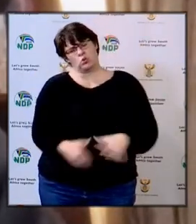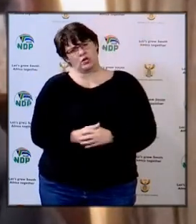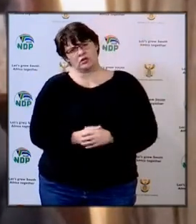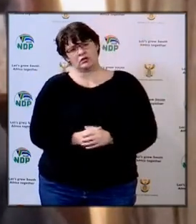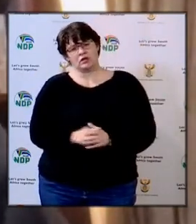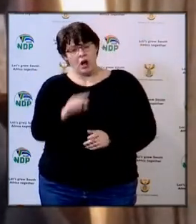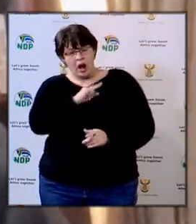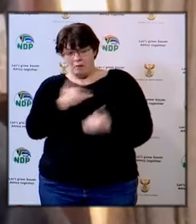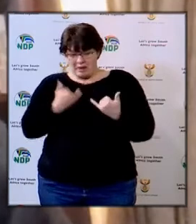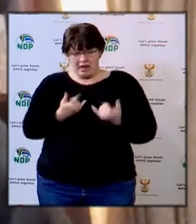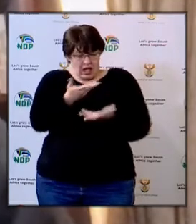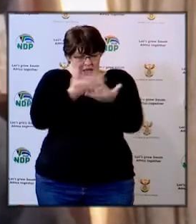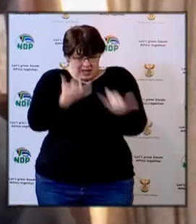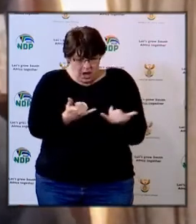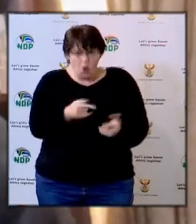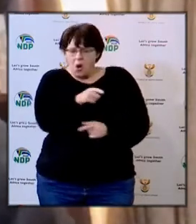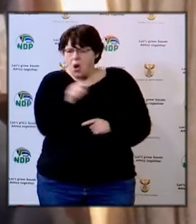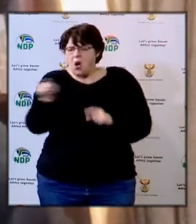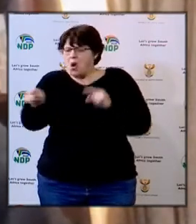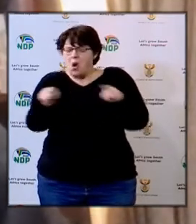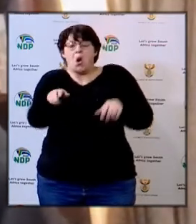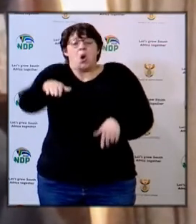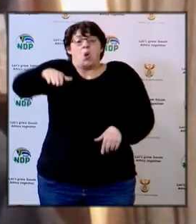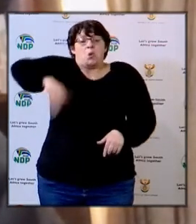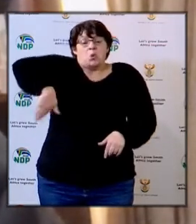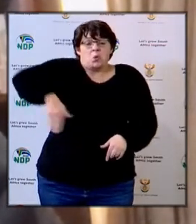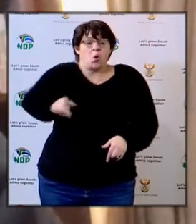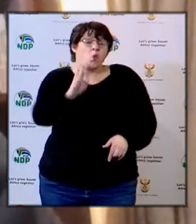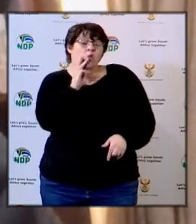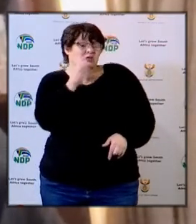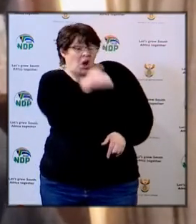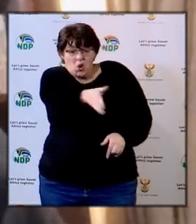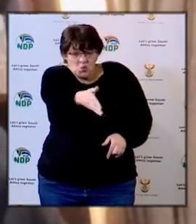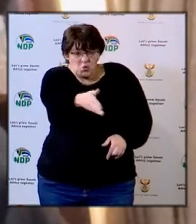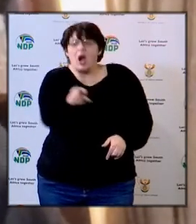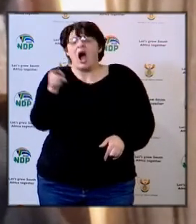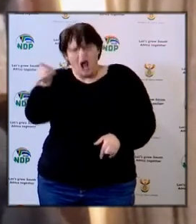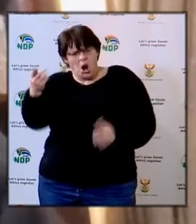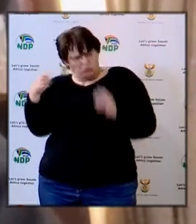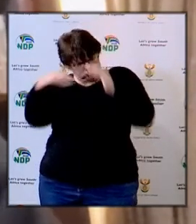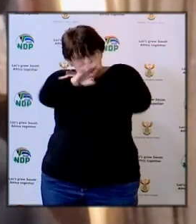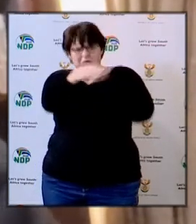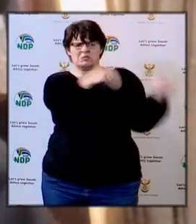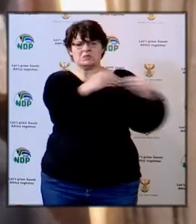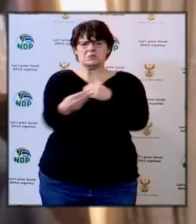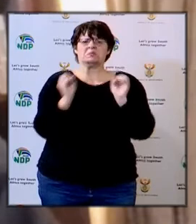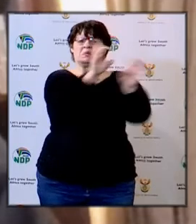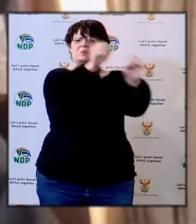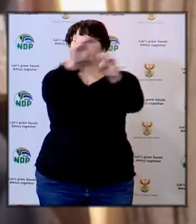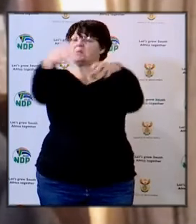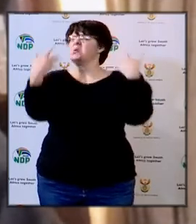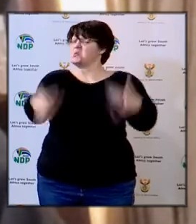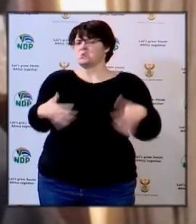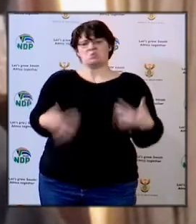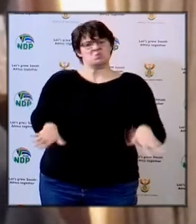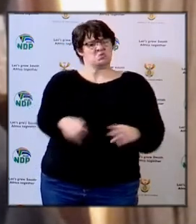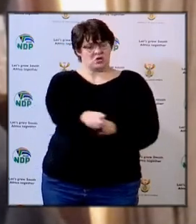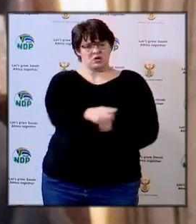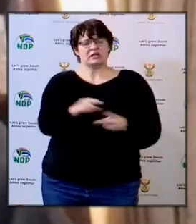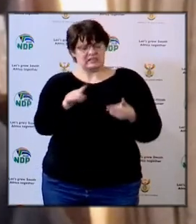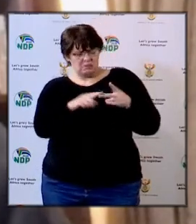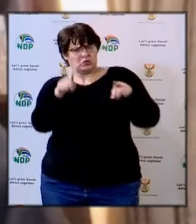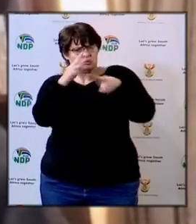now, they are on the ground making sure that the outstanding water issues are attended to. also the sanitation